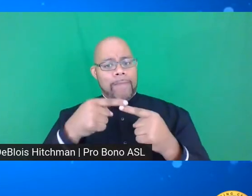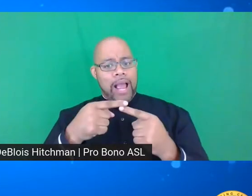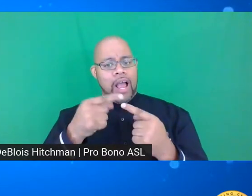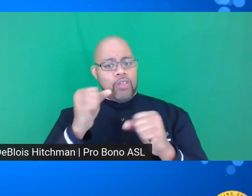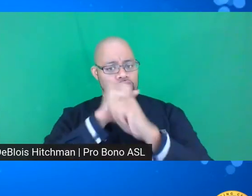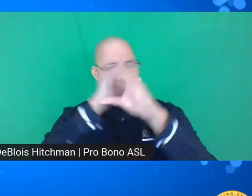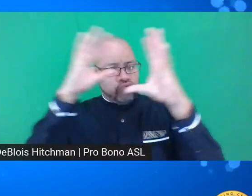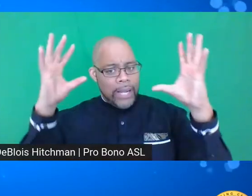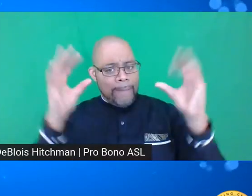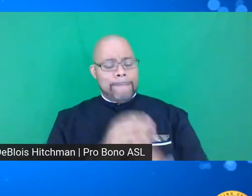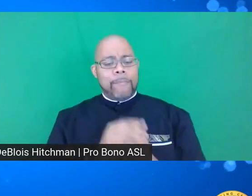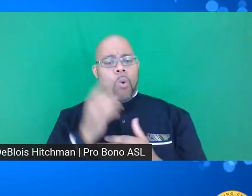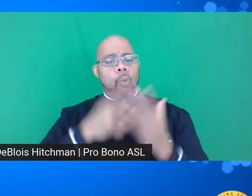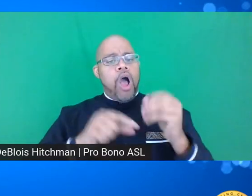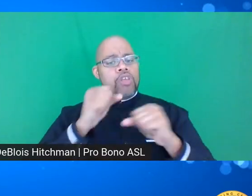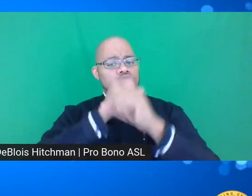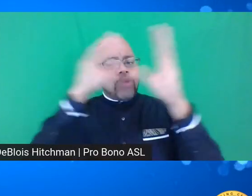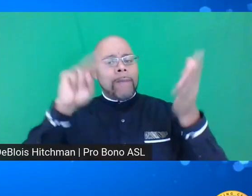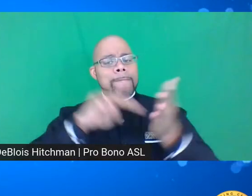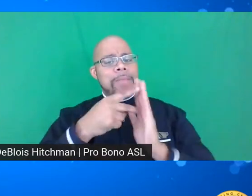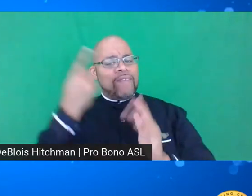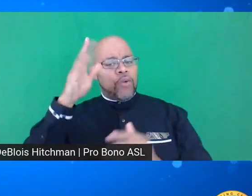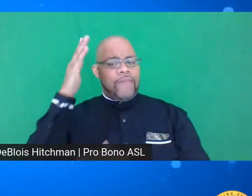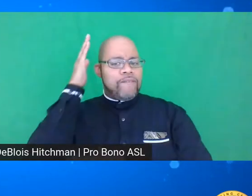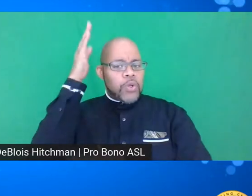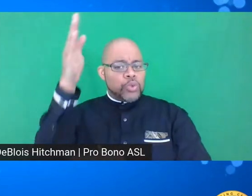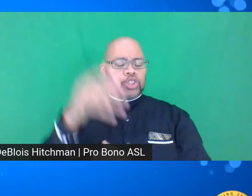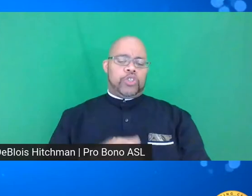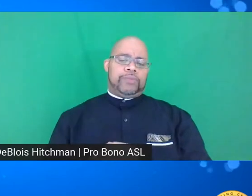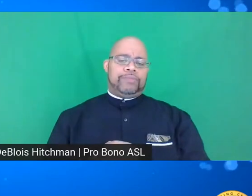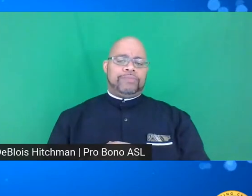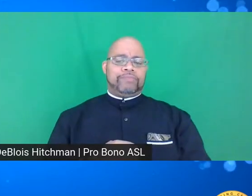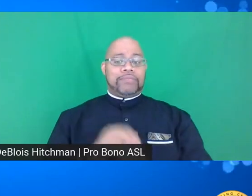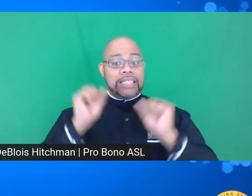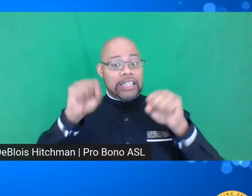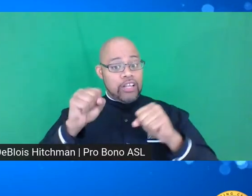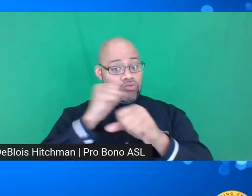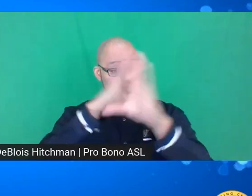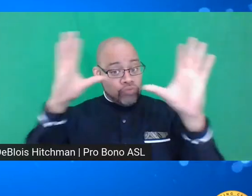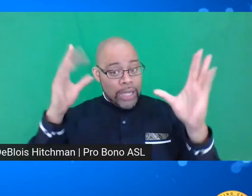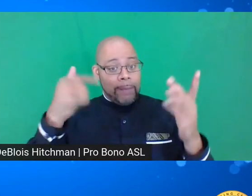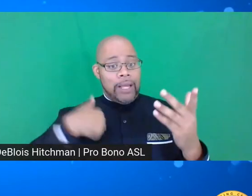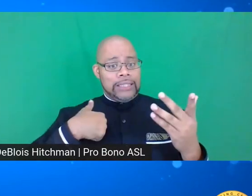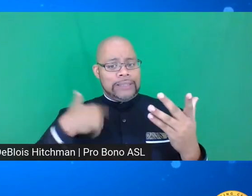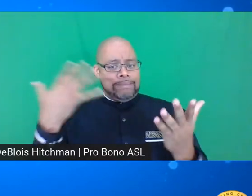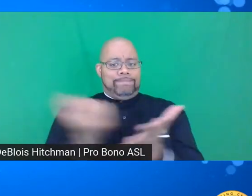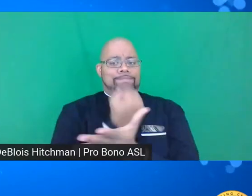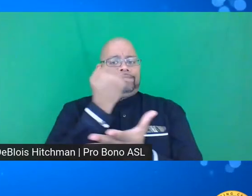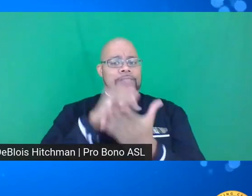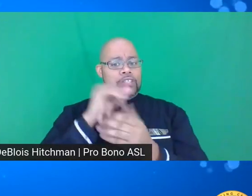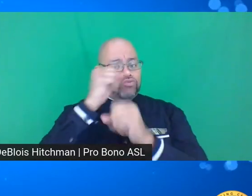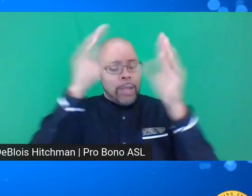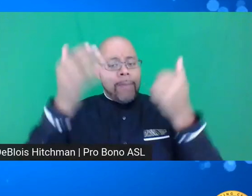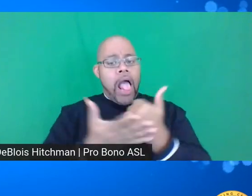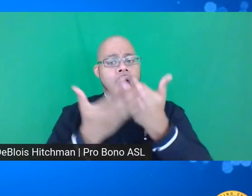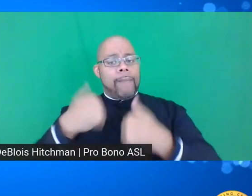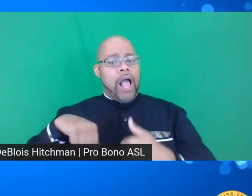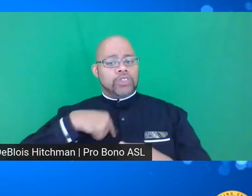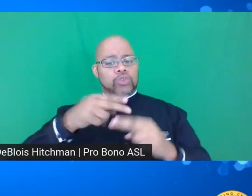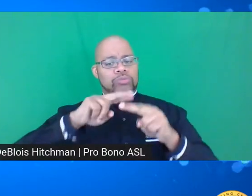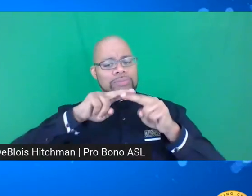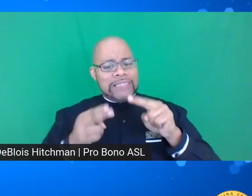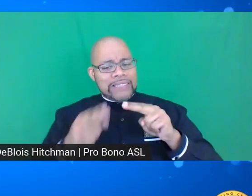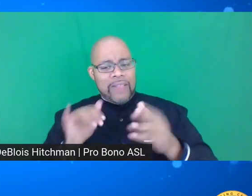dream, what does the dream mean for the future? Can that dream, can us grabbing hold of that dream, help us to decrease these